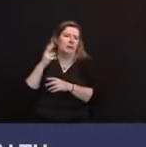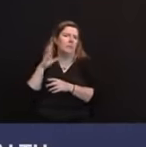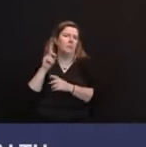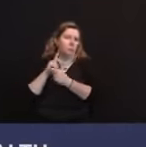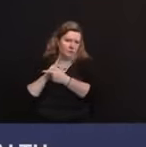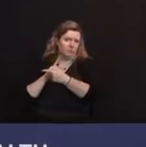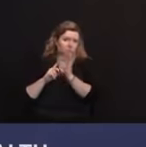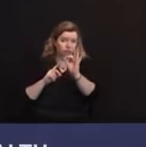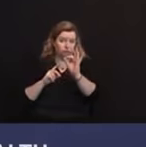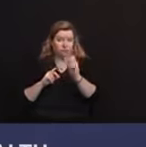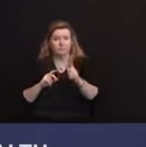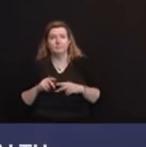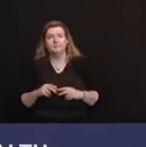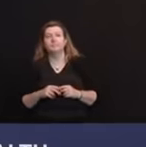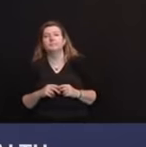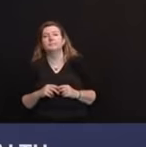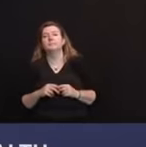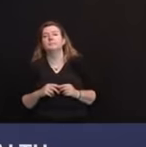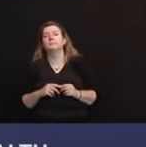Sir, one second.